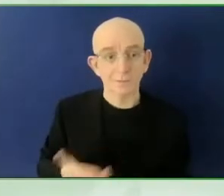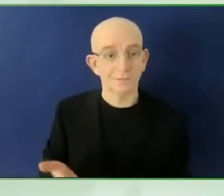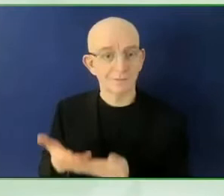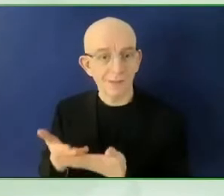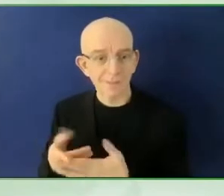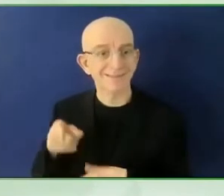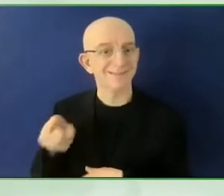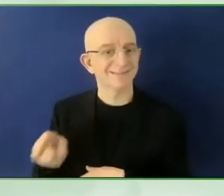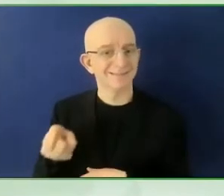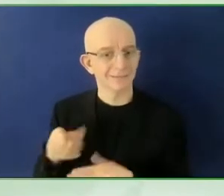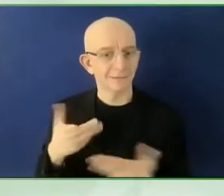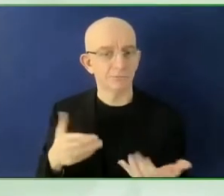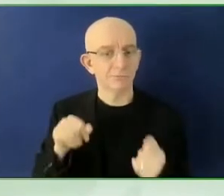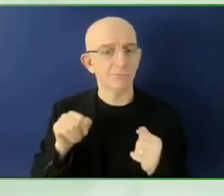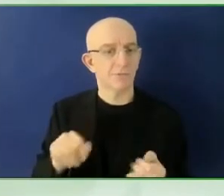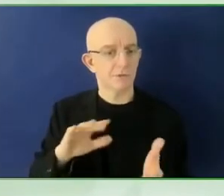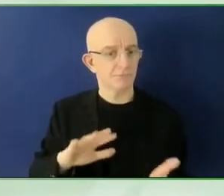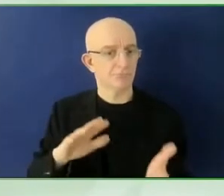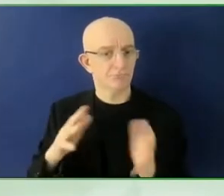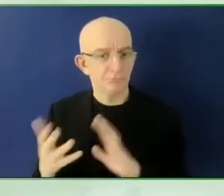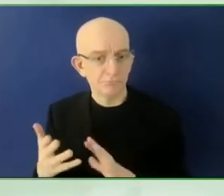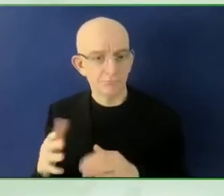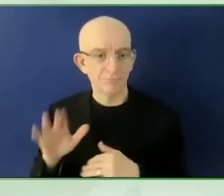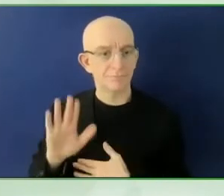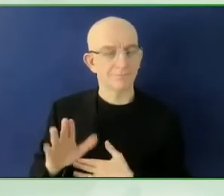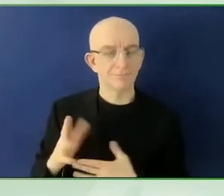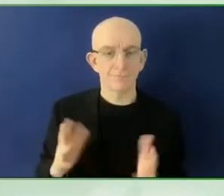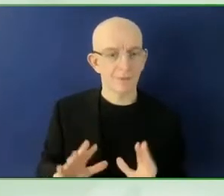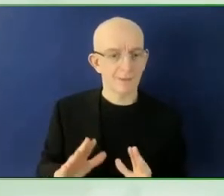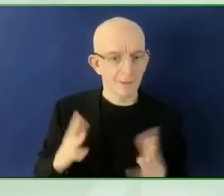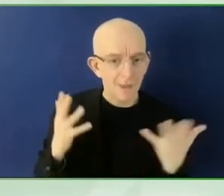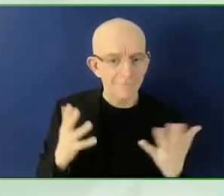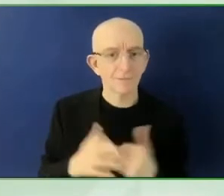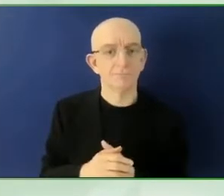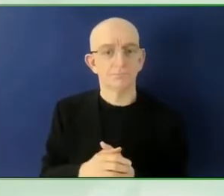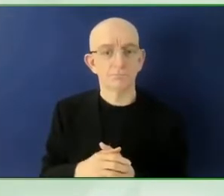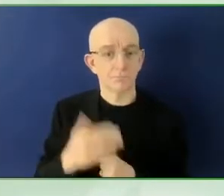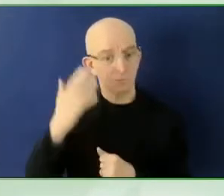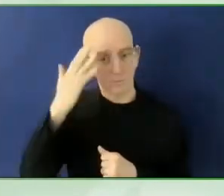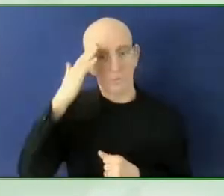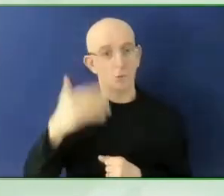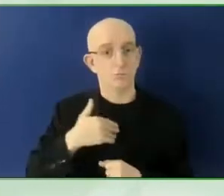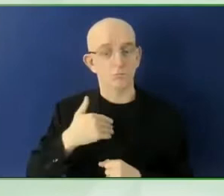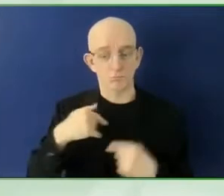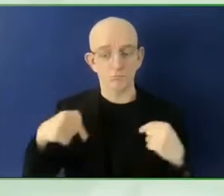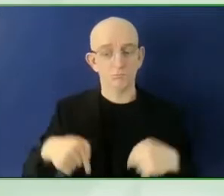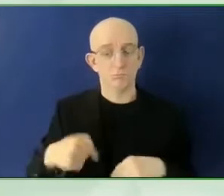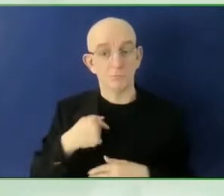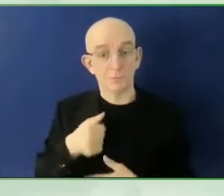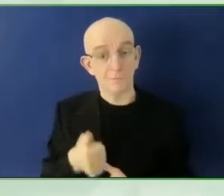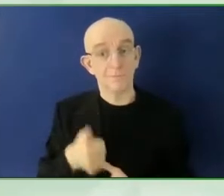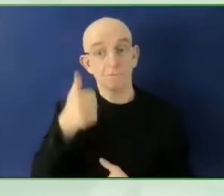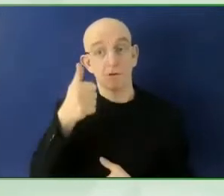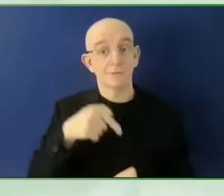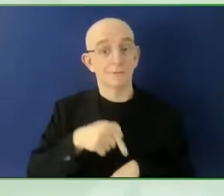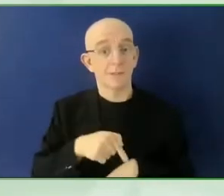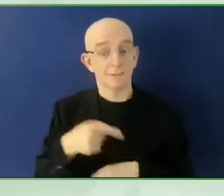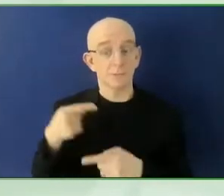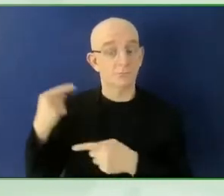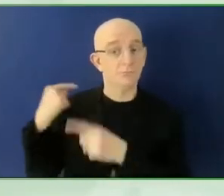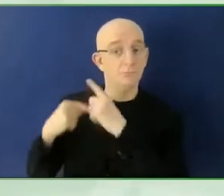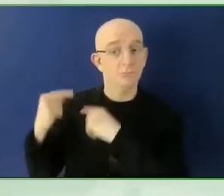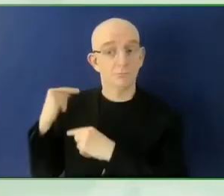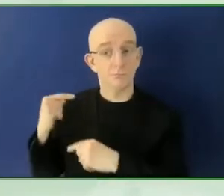enlightening. And it's literally a perspective shift because you're seeing through the rear camera of